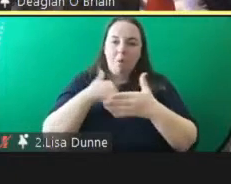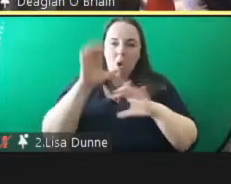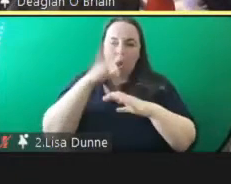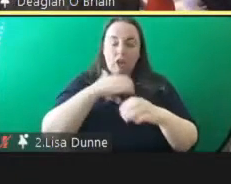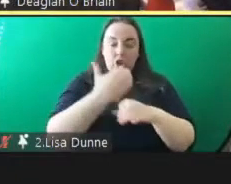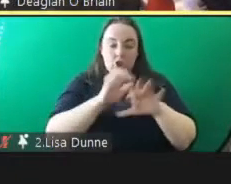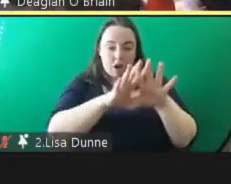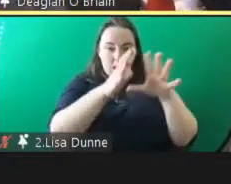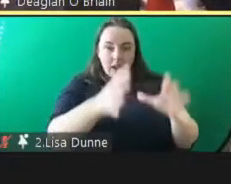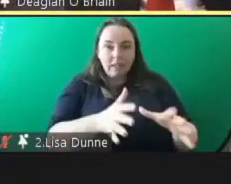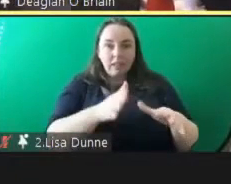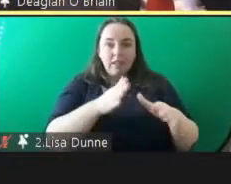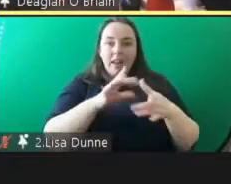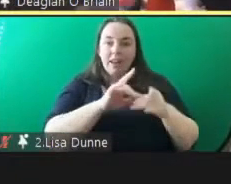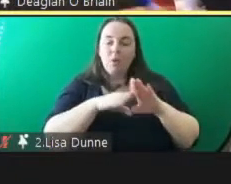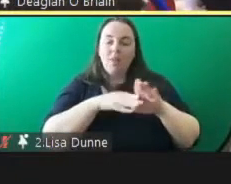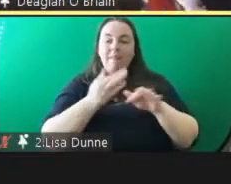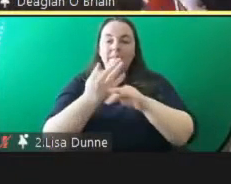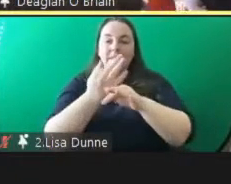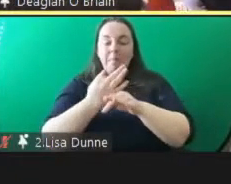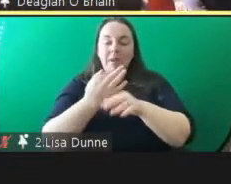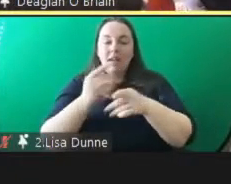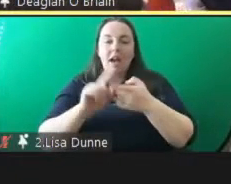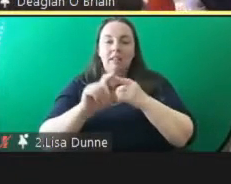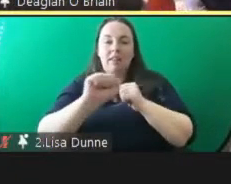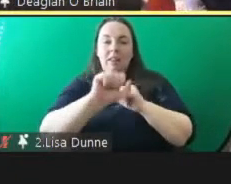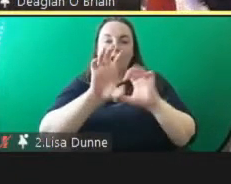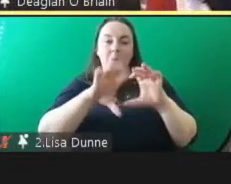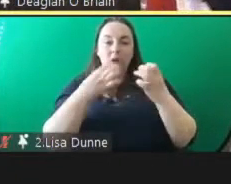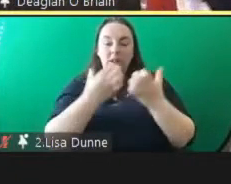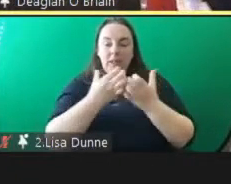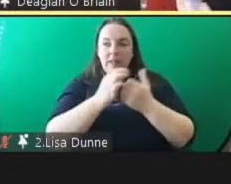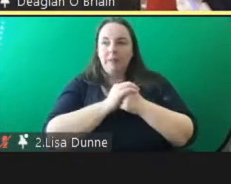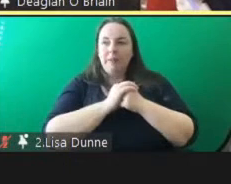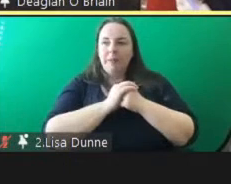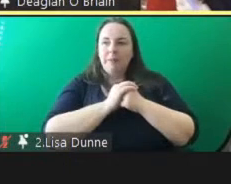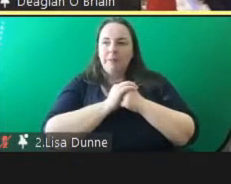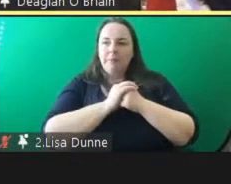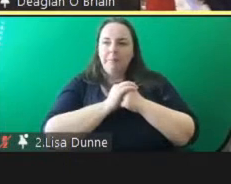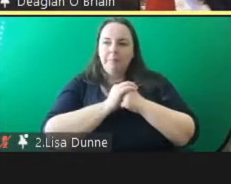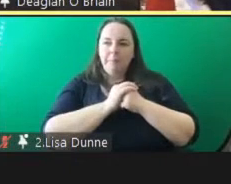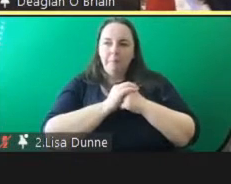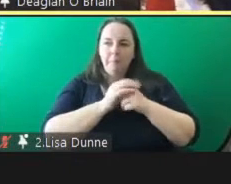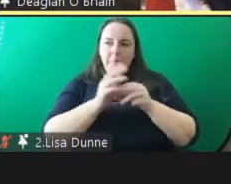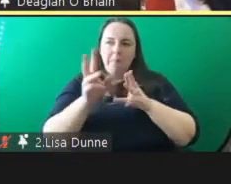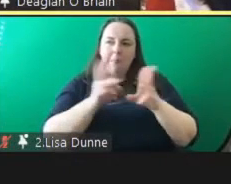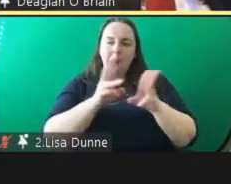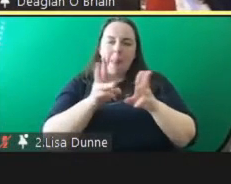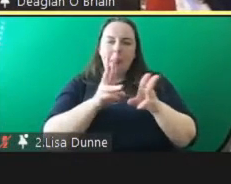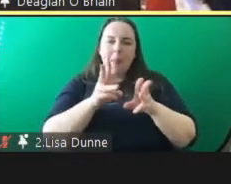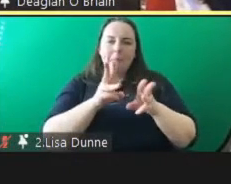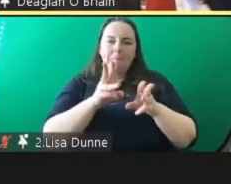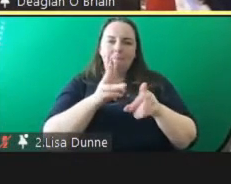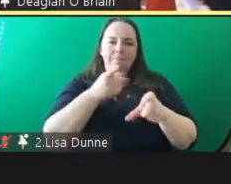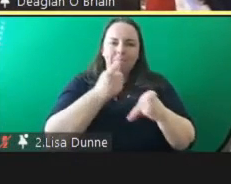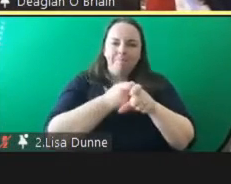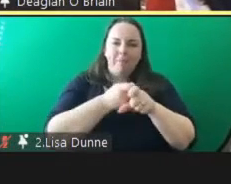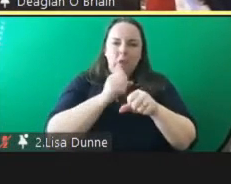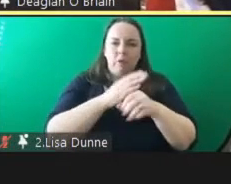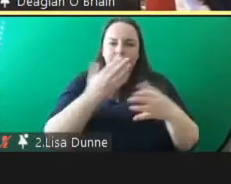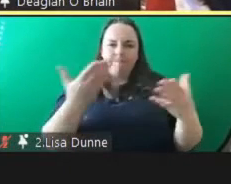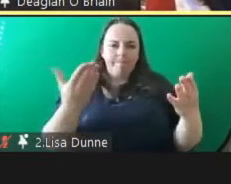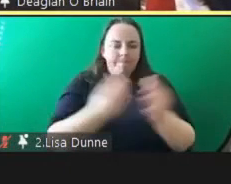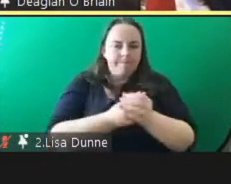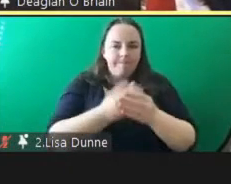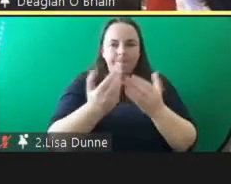in the context of the family and in the context of the community working with harder to engage young people and these would be typically